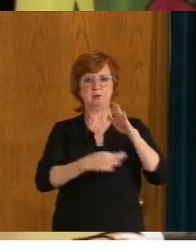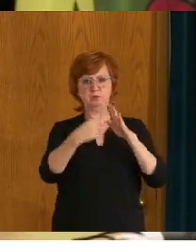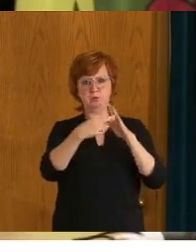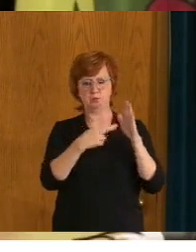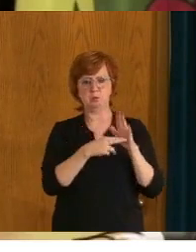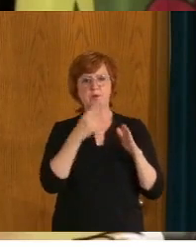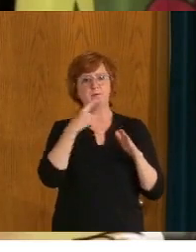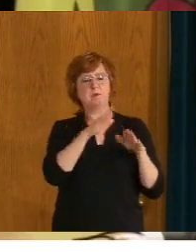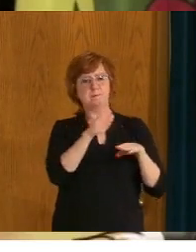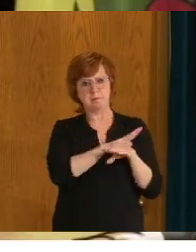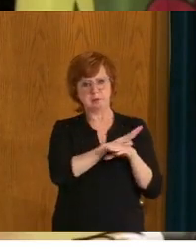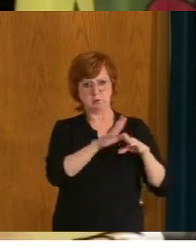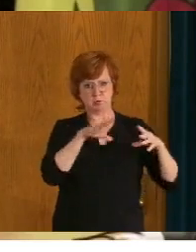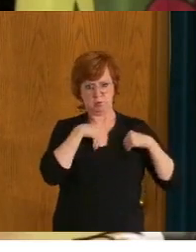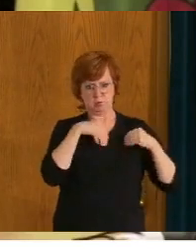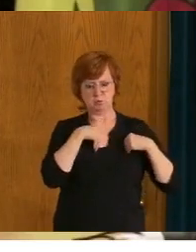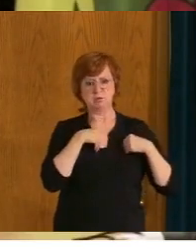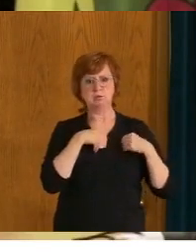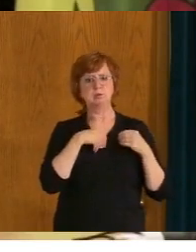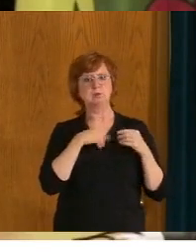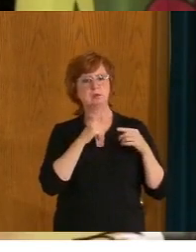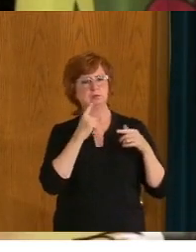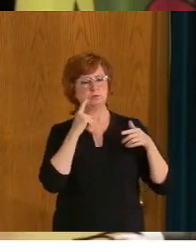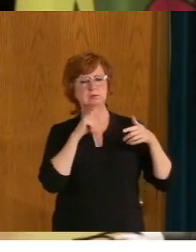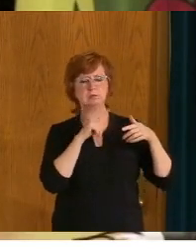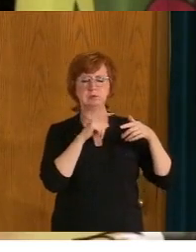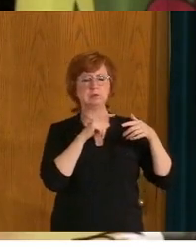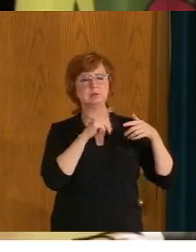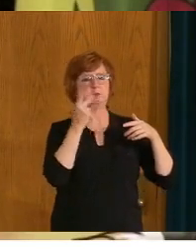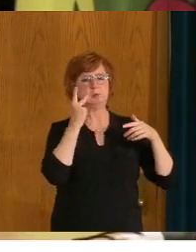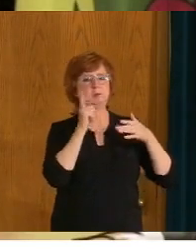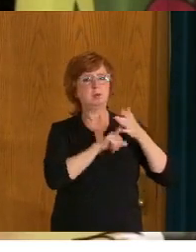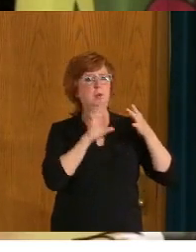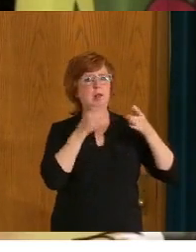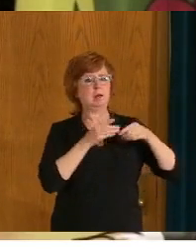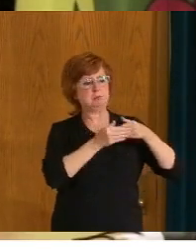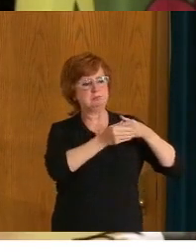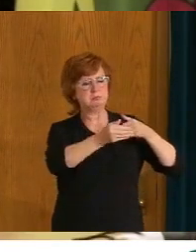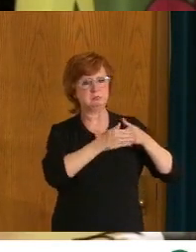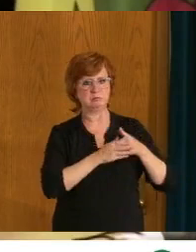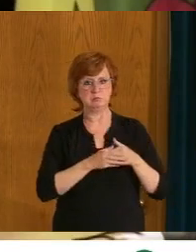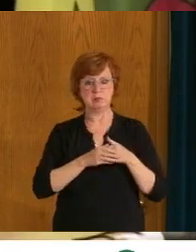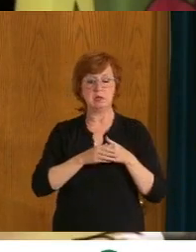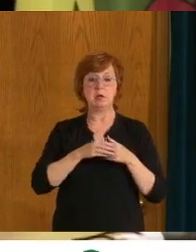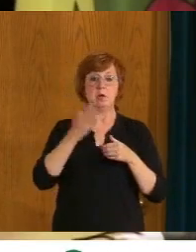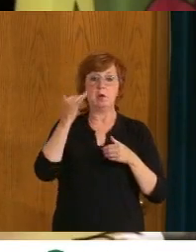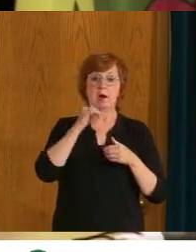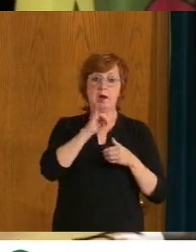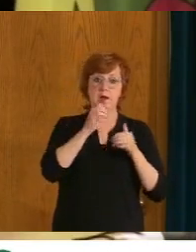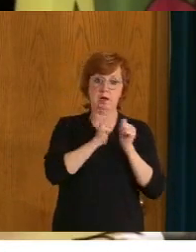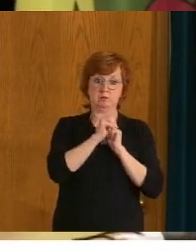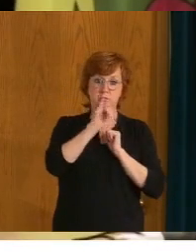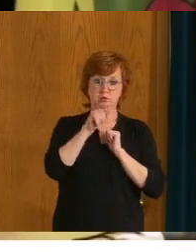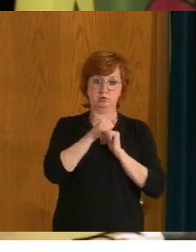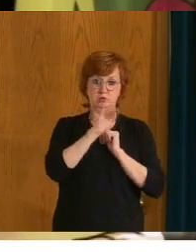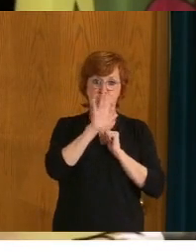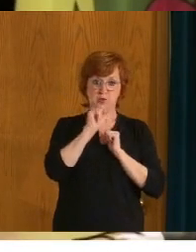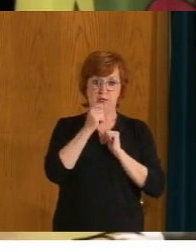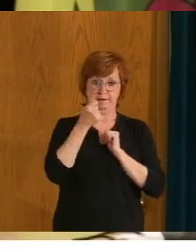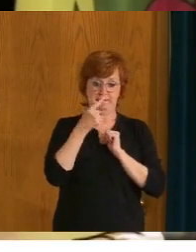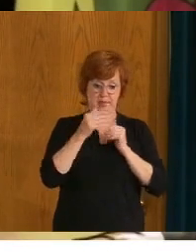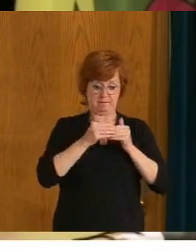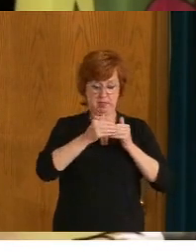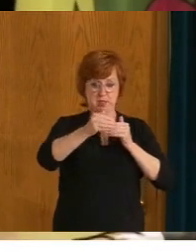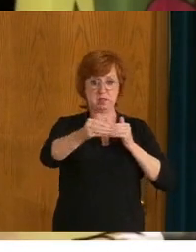consider. Once all of the mandatory rules and restrictions are removed on July 11th, those guidelines will then be released and